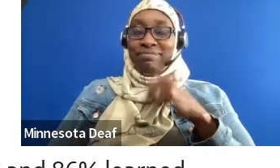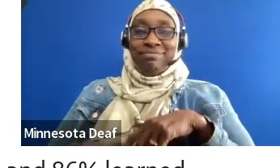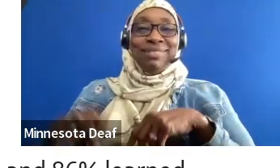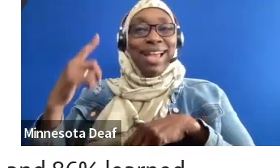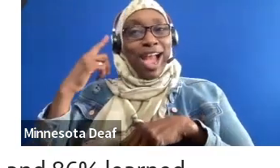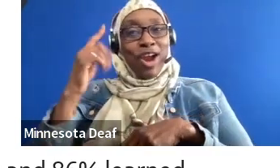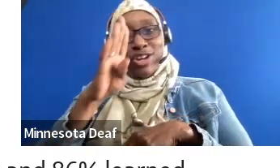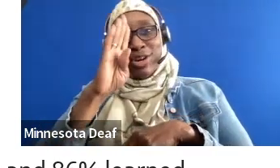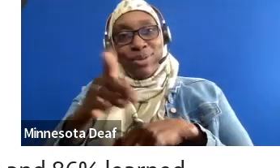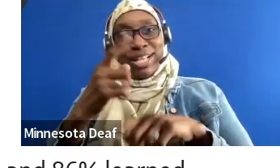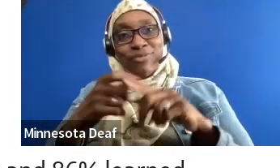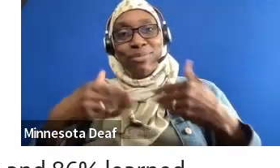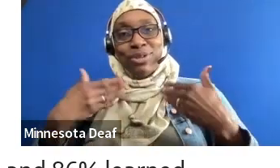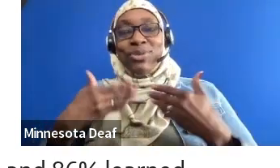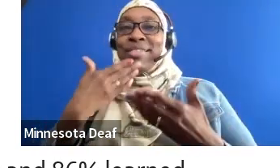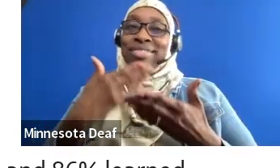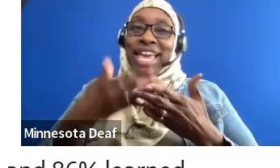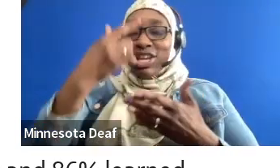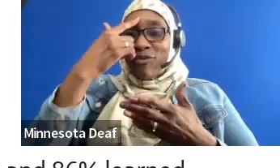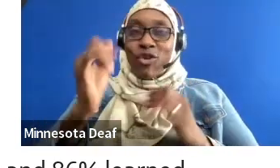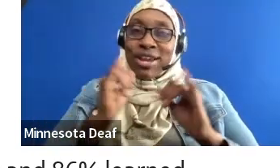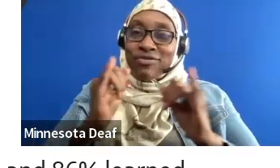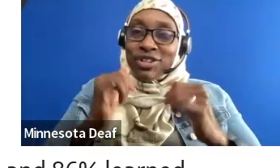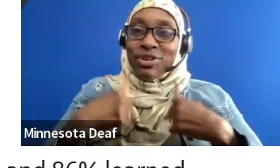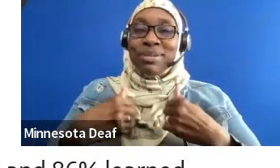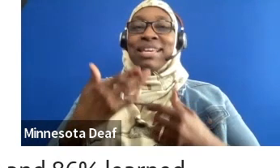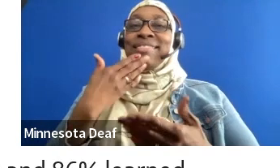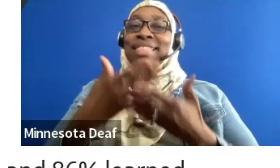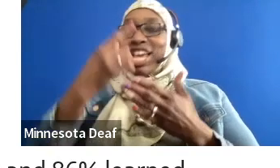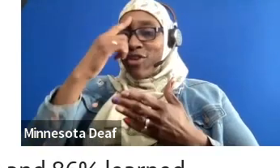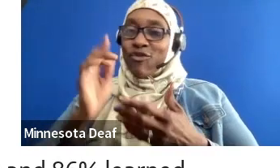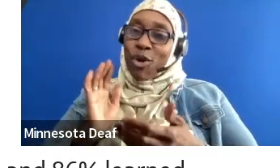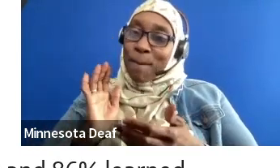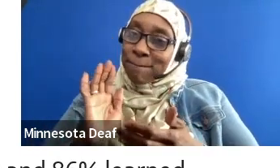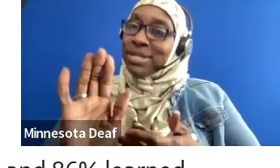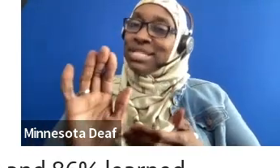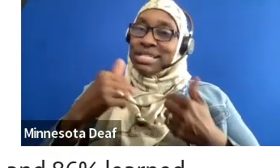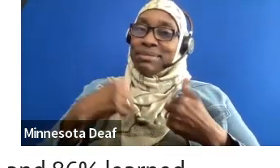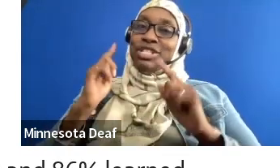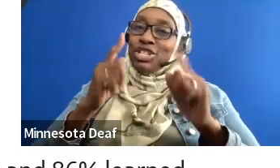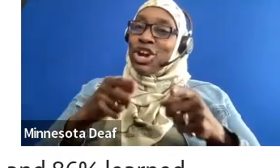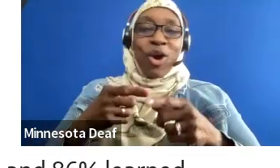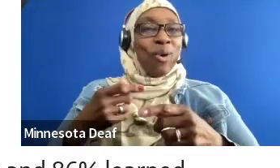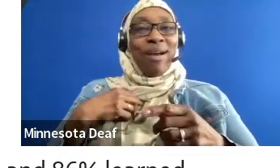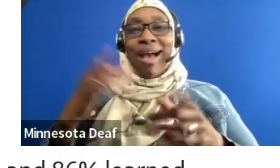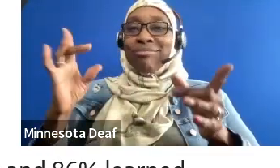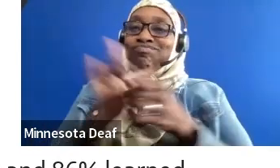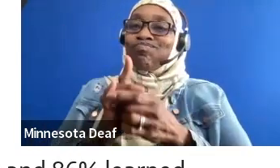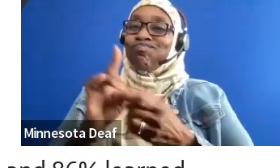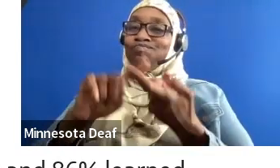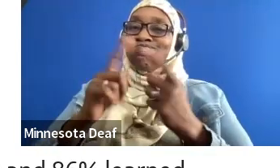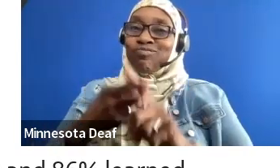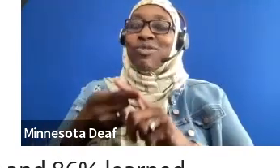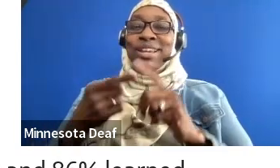go. I made friends. can't wait for next year. I love hearing that, right? Similarly, connection to communities, right? Our participants